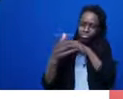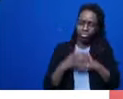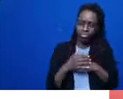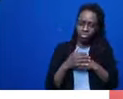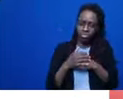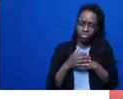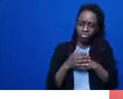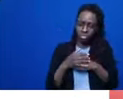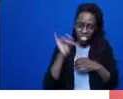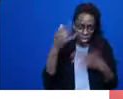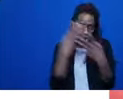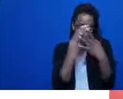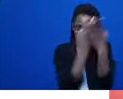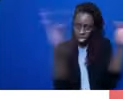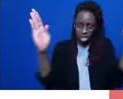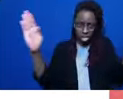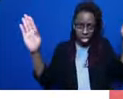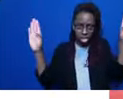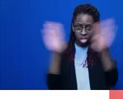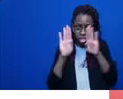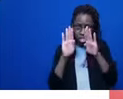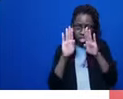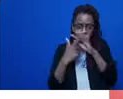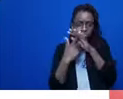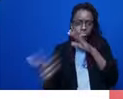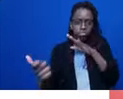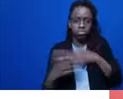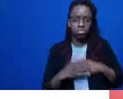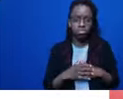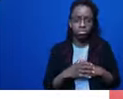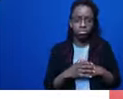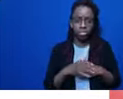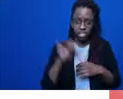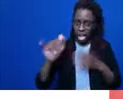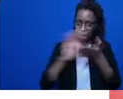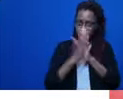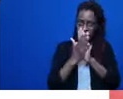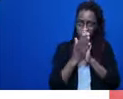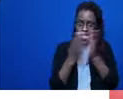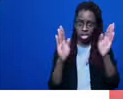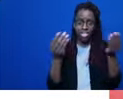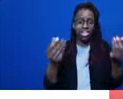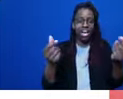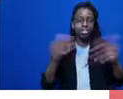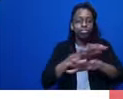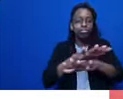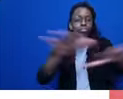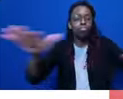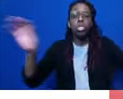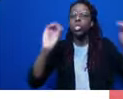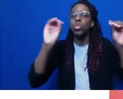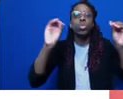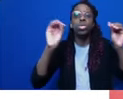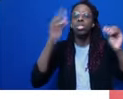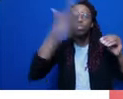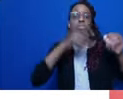for the cell to become a distant land without frontiers. What did you do with the walls? I gave them